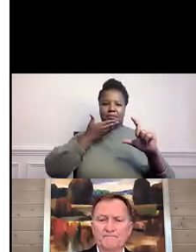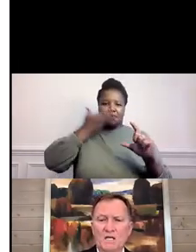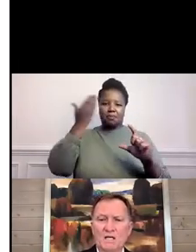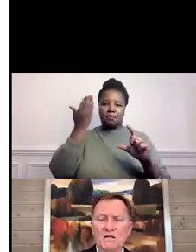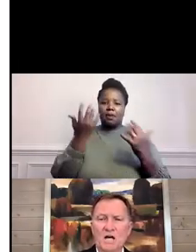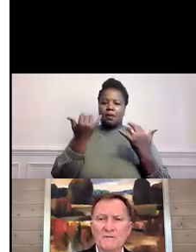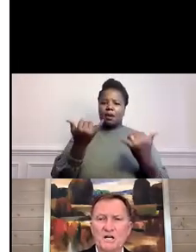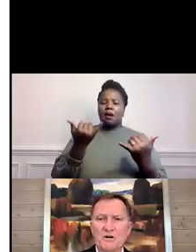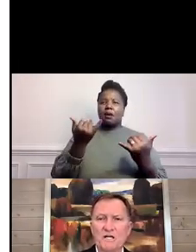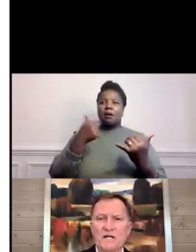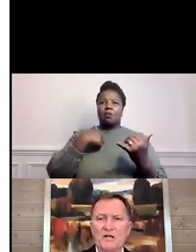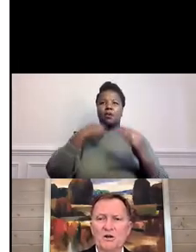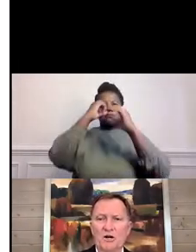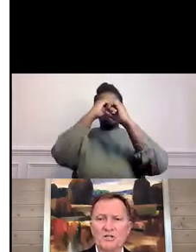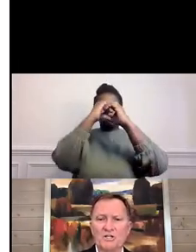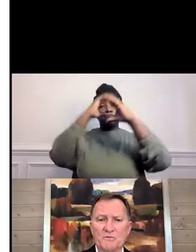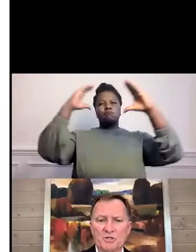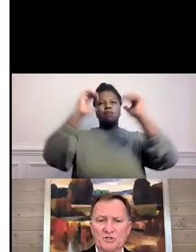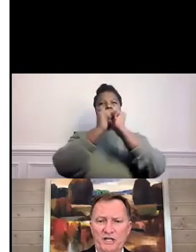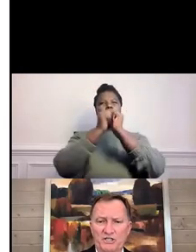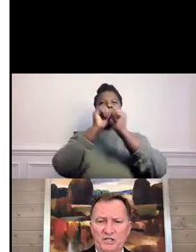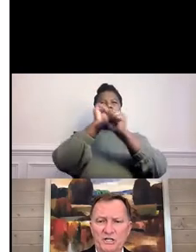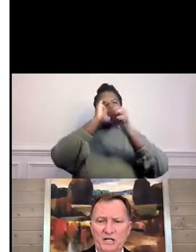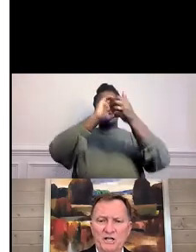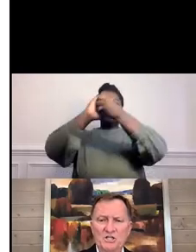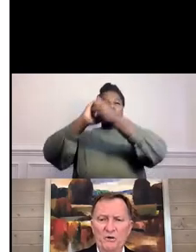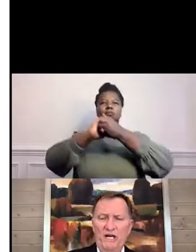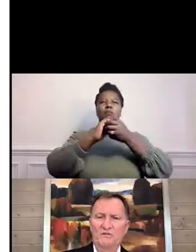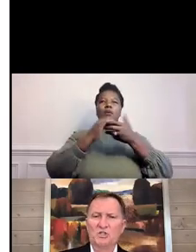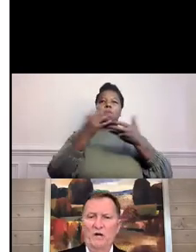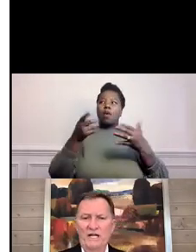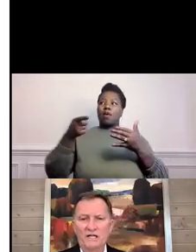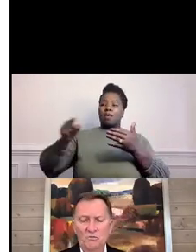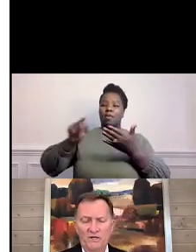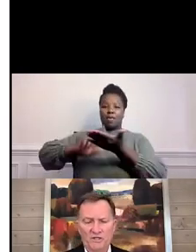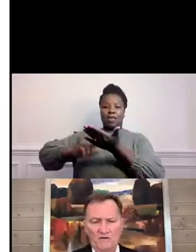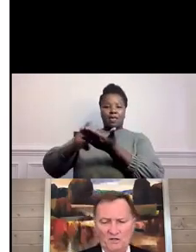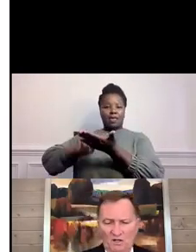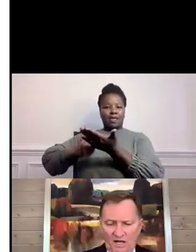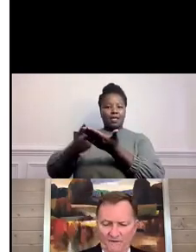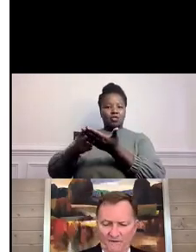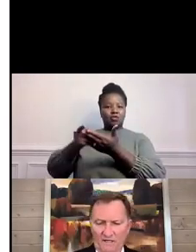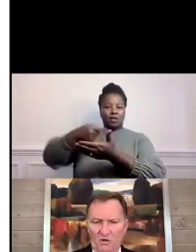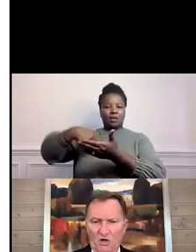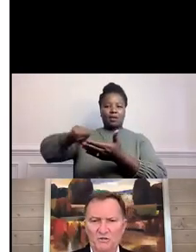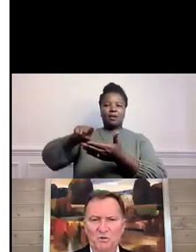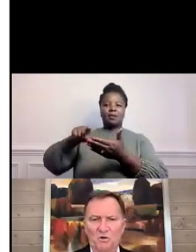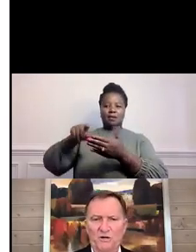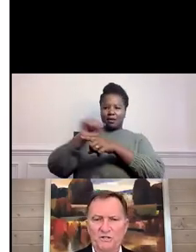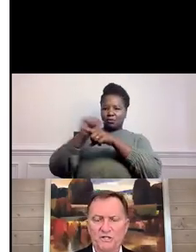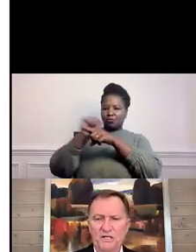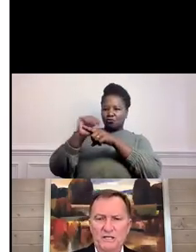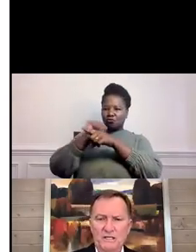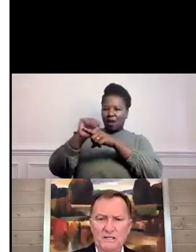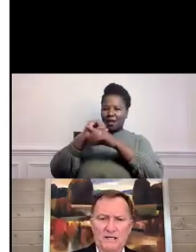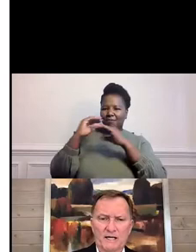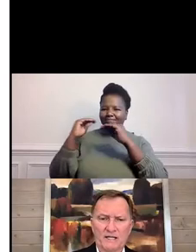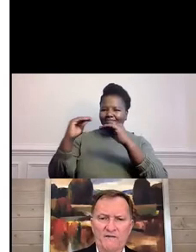commissary in a large commercial kitchen so we could have training. We serve a lot of the large employers